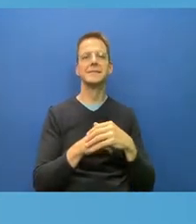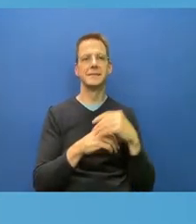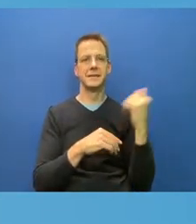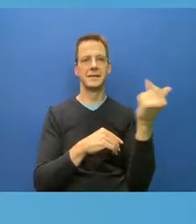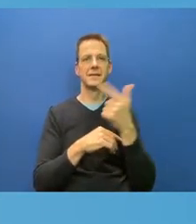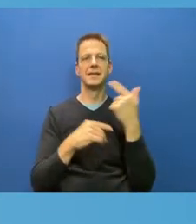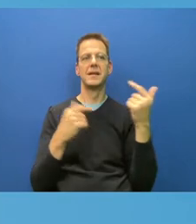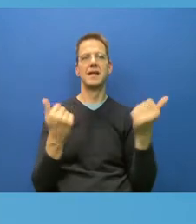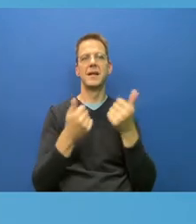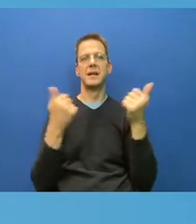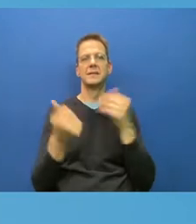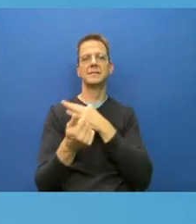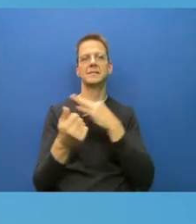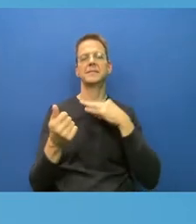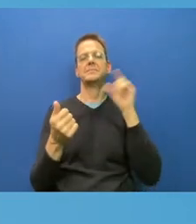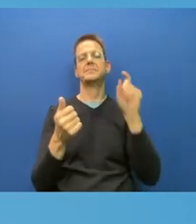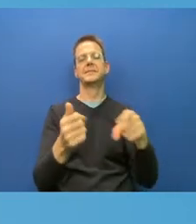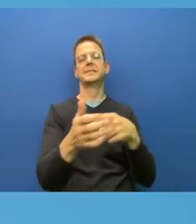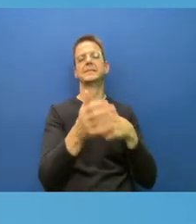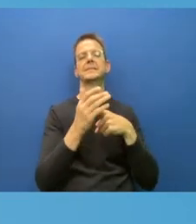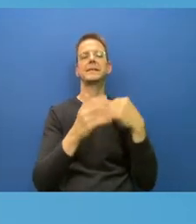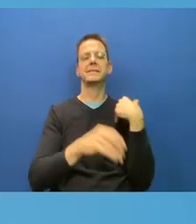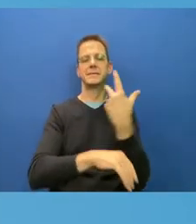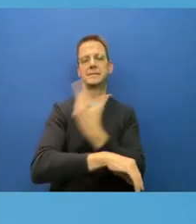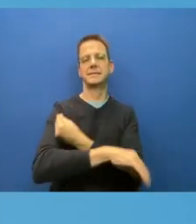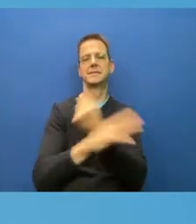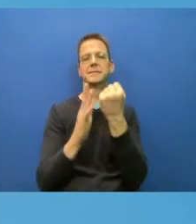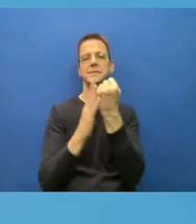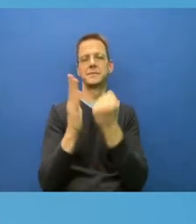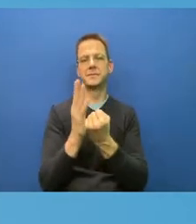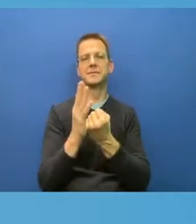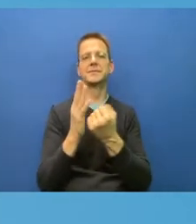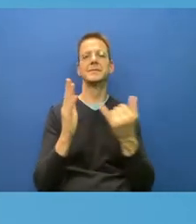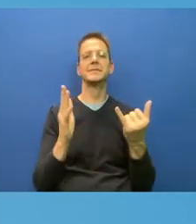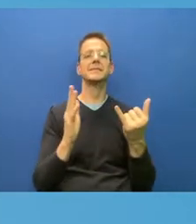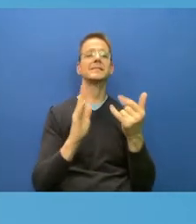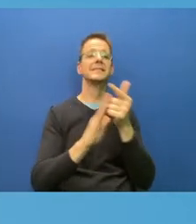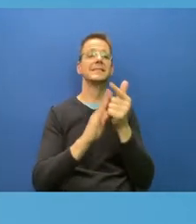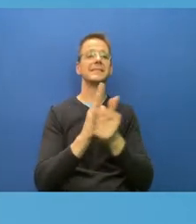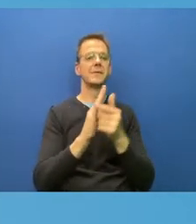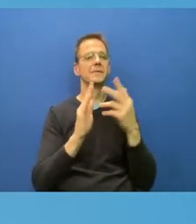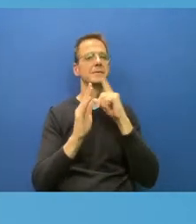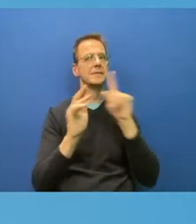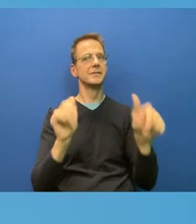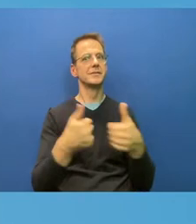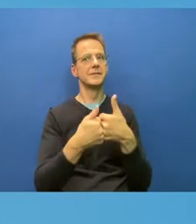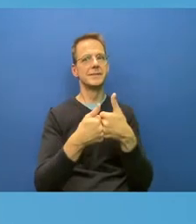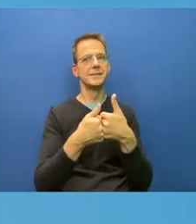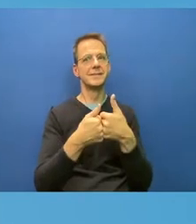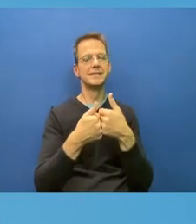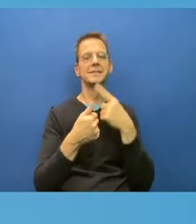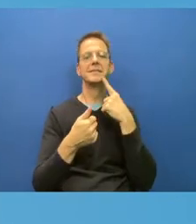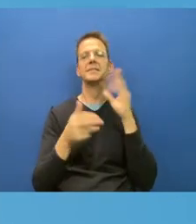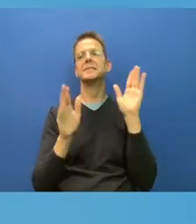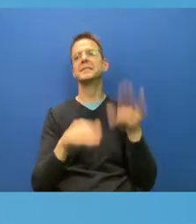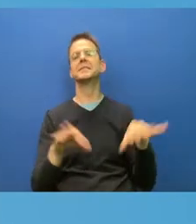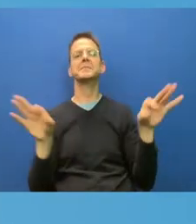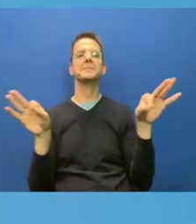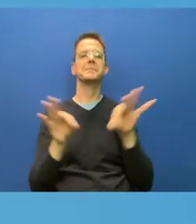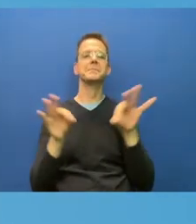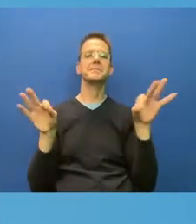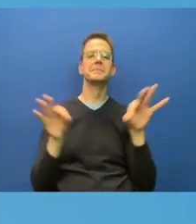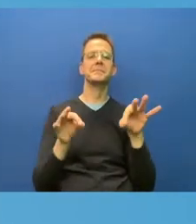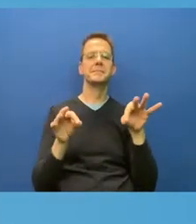as I think people like to kind of scoff at those legal challenges, and sometimes criticize the people bringing them, I think in some ways, those legal challenges are